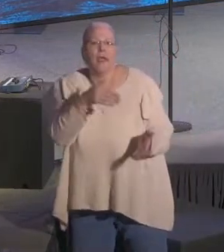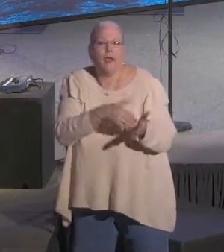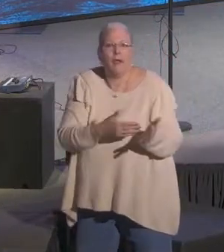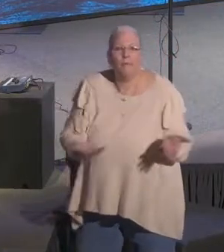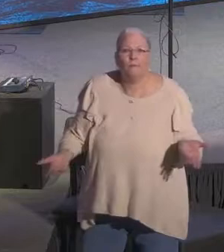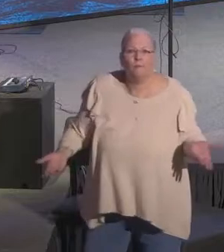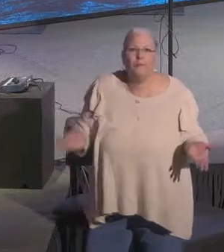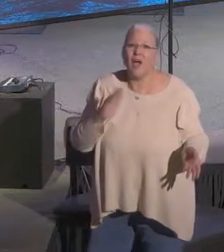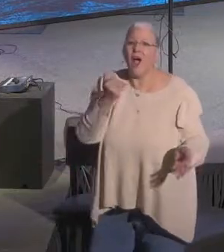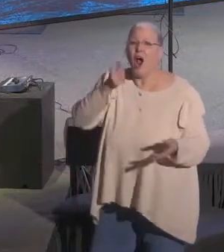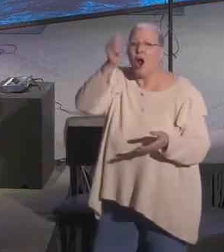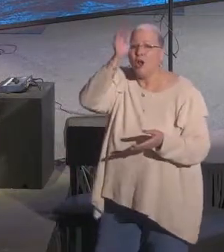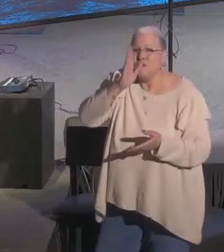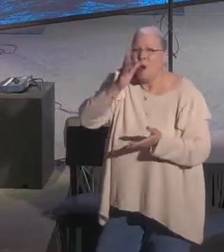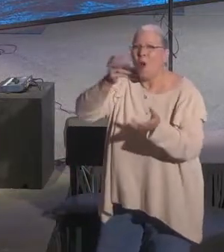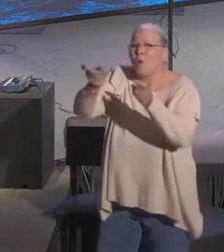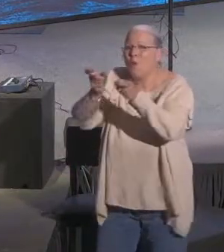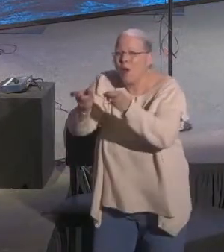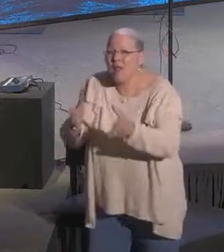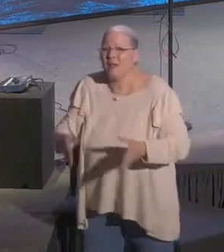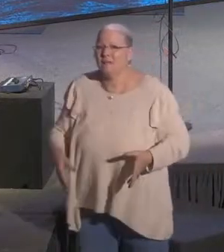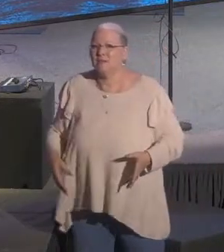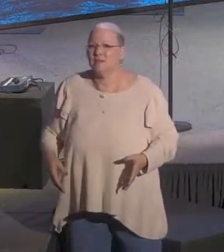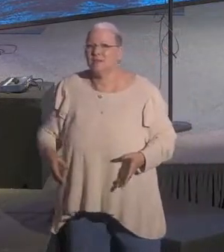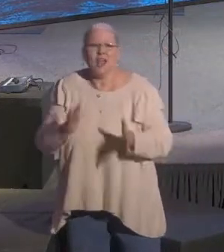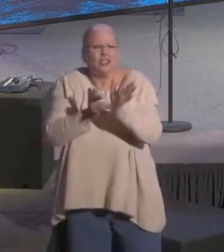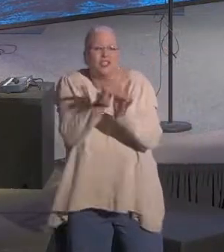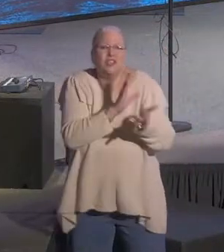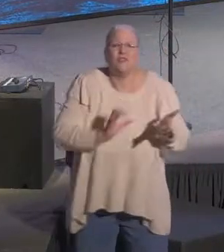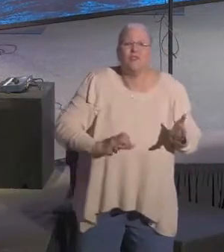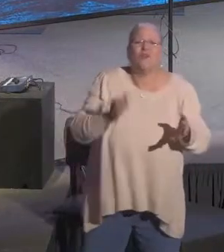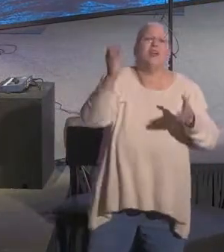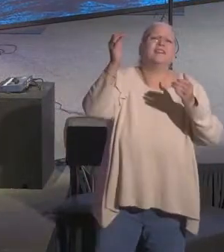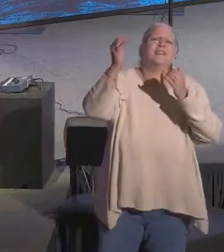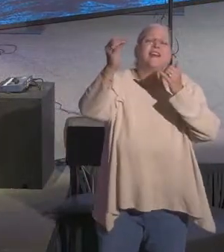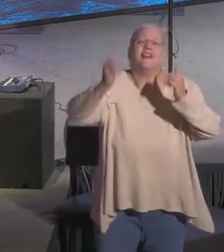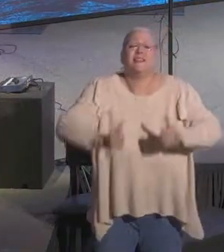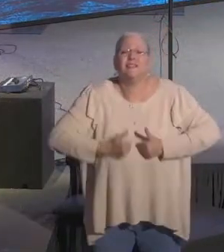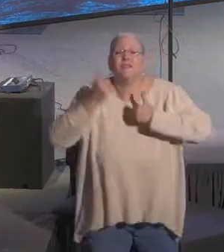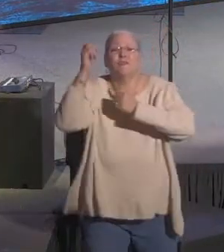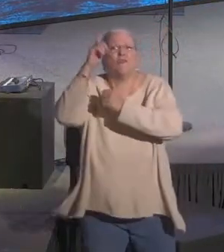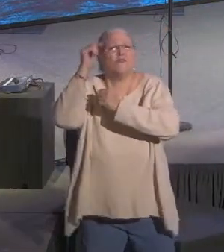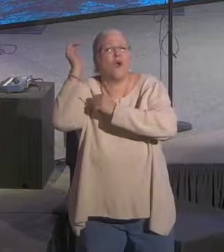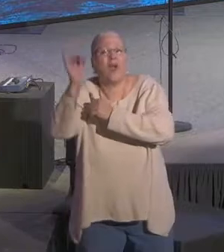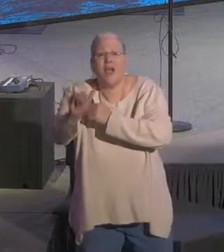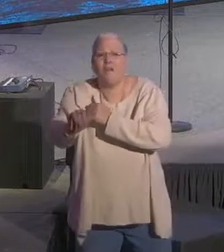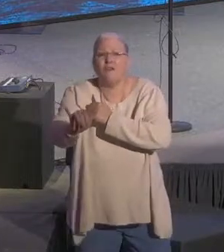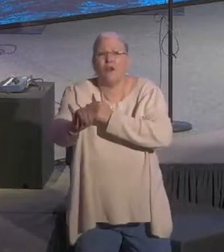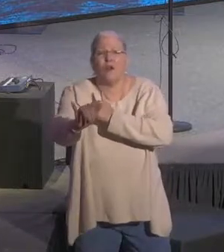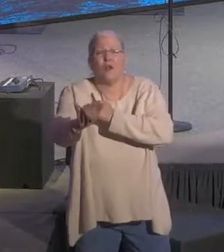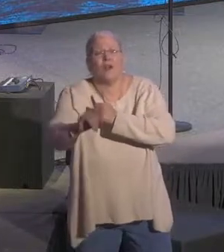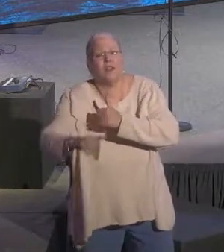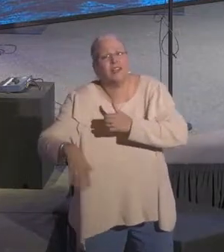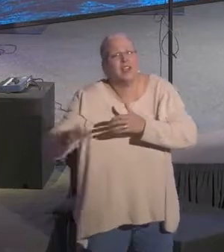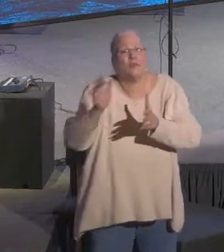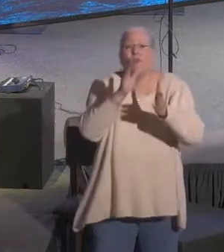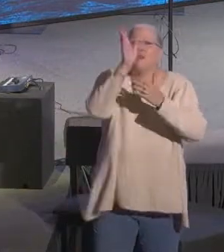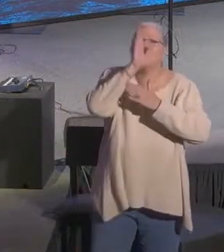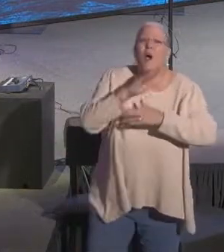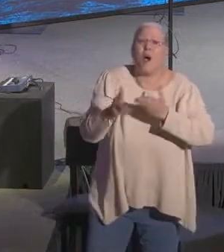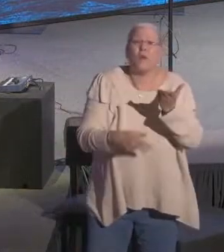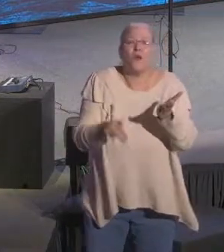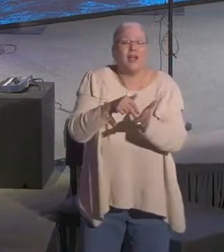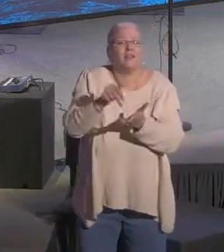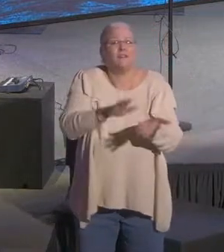Listen, our God reigns. Jesus Christ lives forever. Listen to what Peter says in verse 24. But God raised him from the dead,